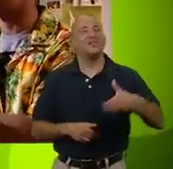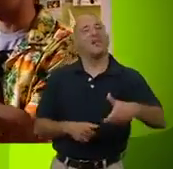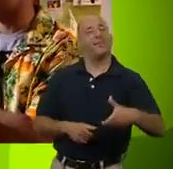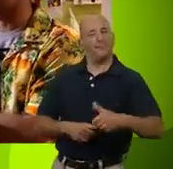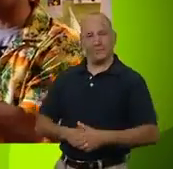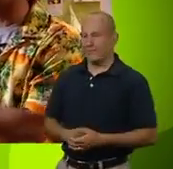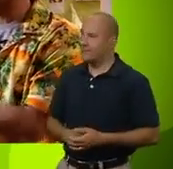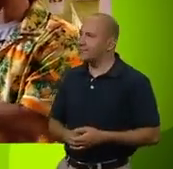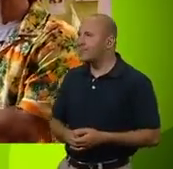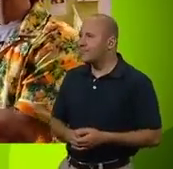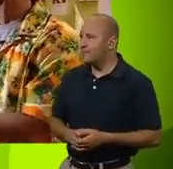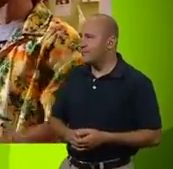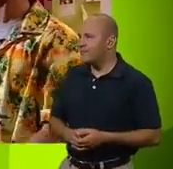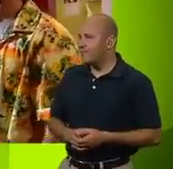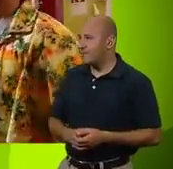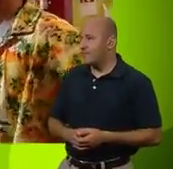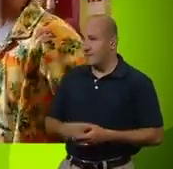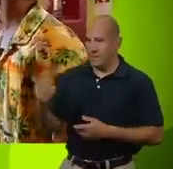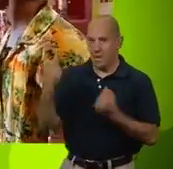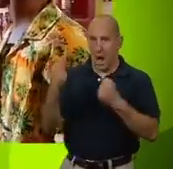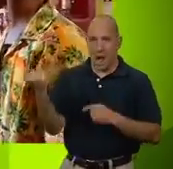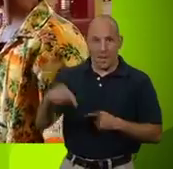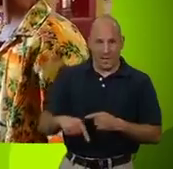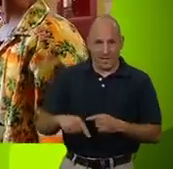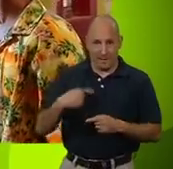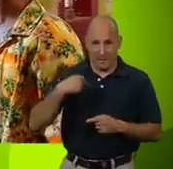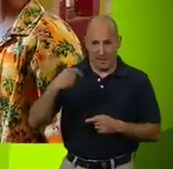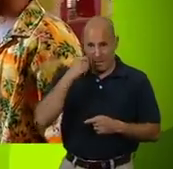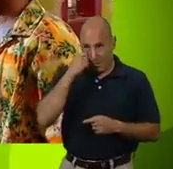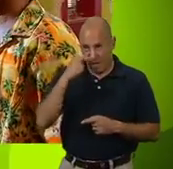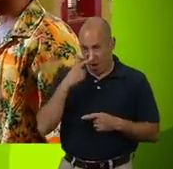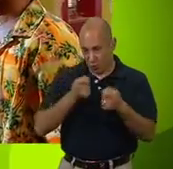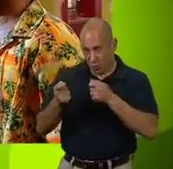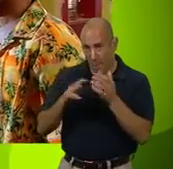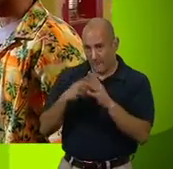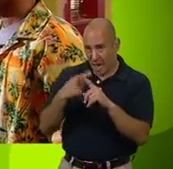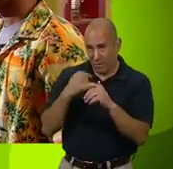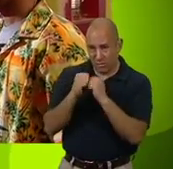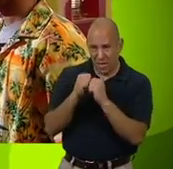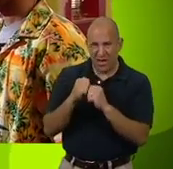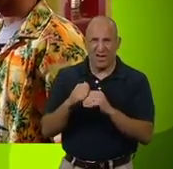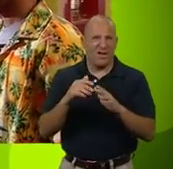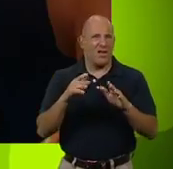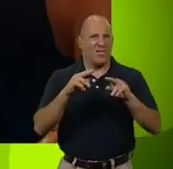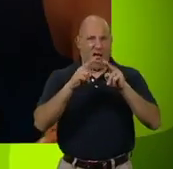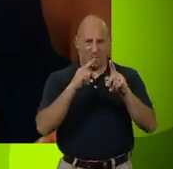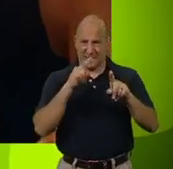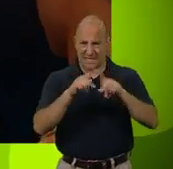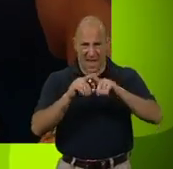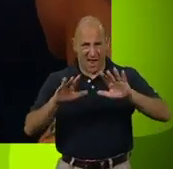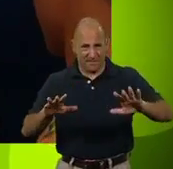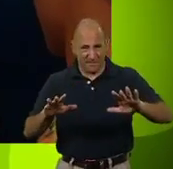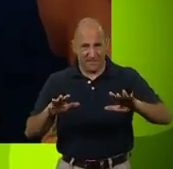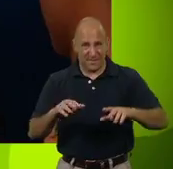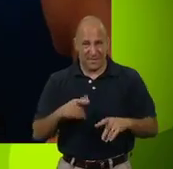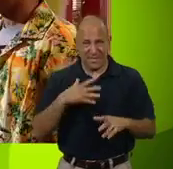Deal. That's the near card to come get me. Are you sure you can keep Max under control? The house would be exactly as you left it. Max just